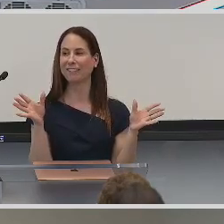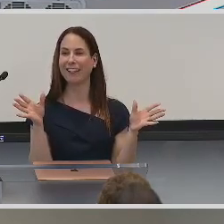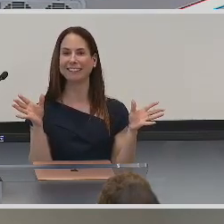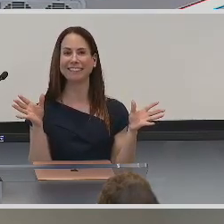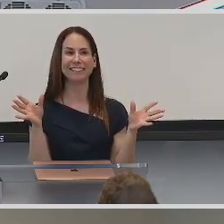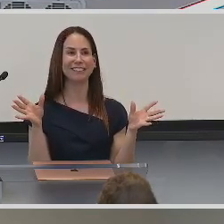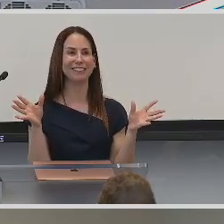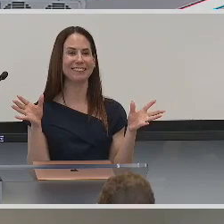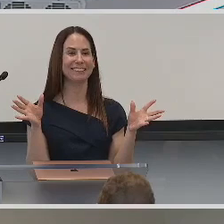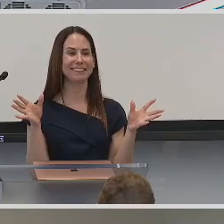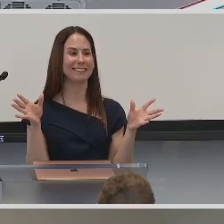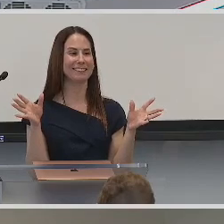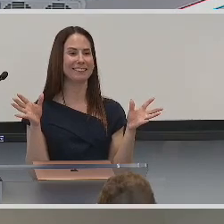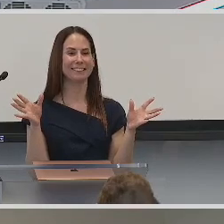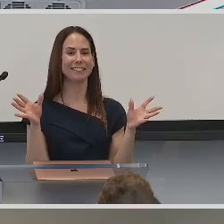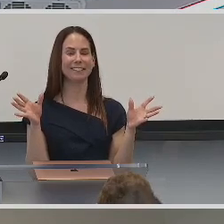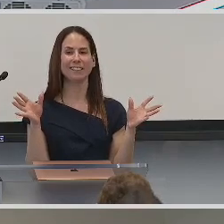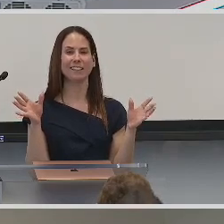Anyone want to volunteer?